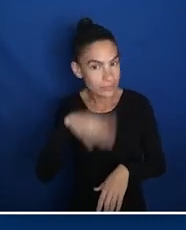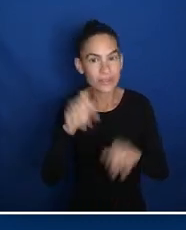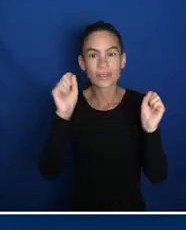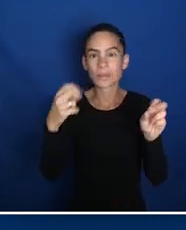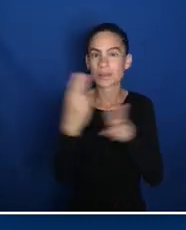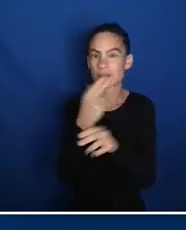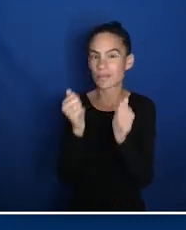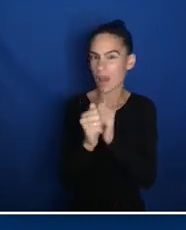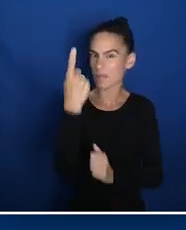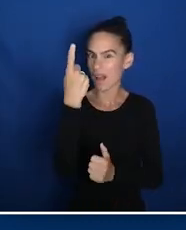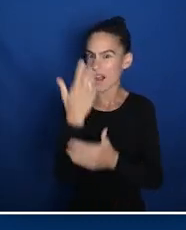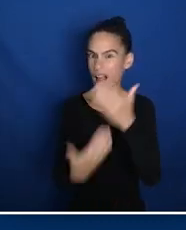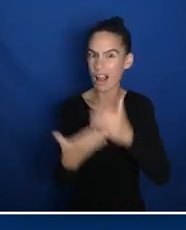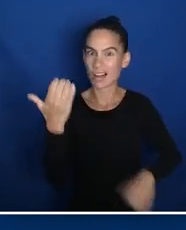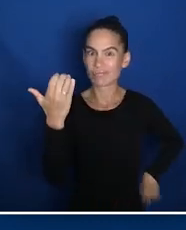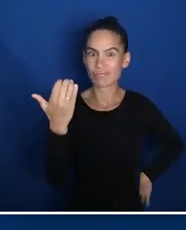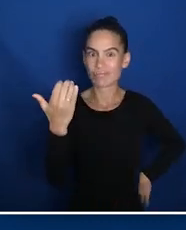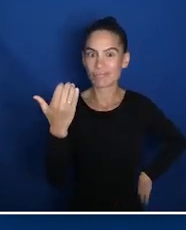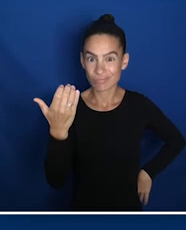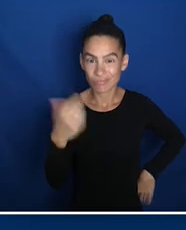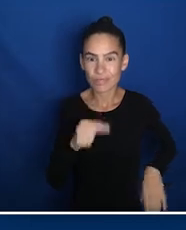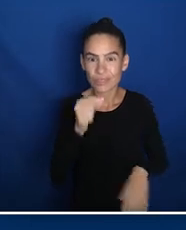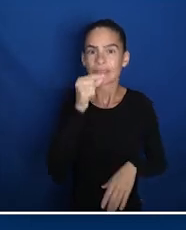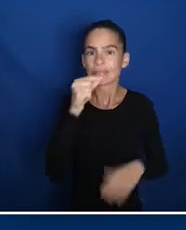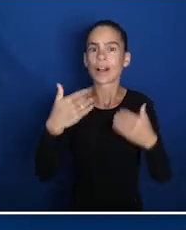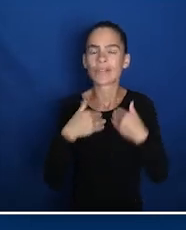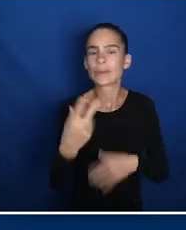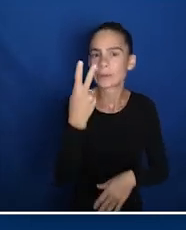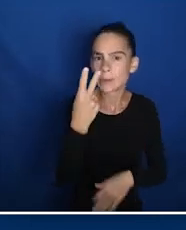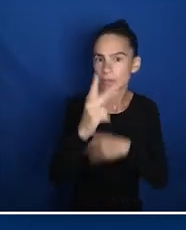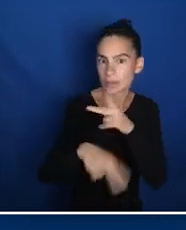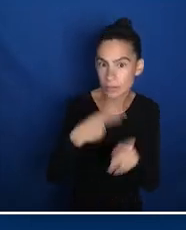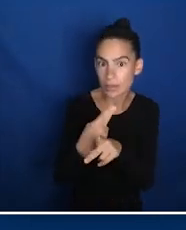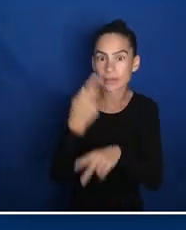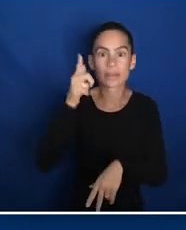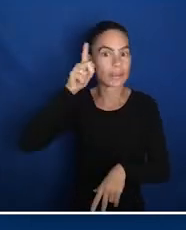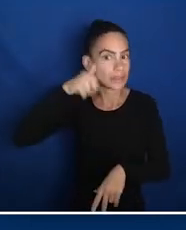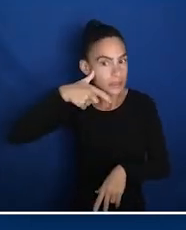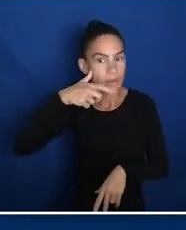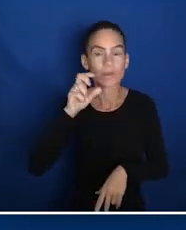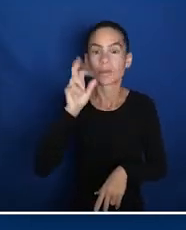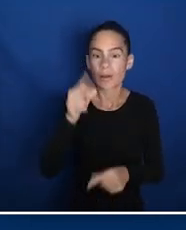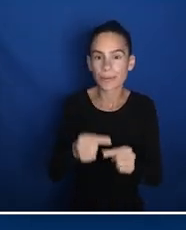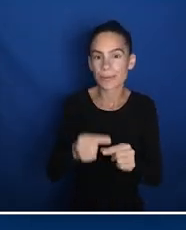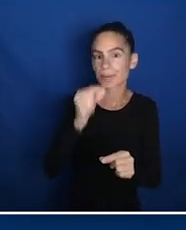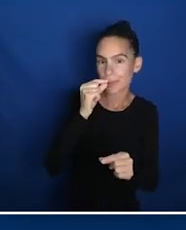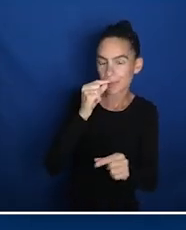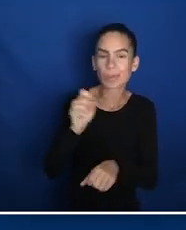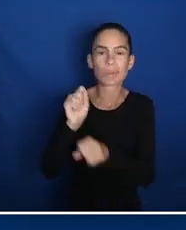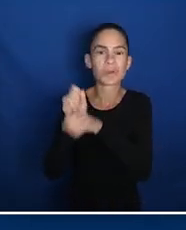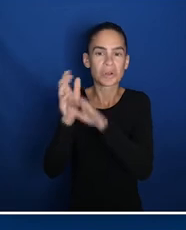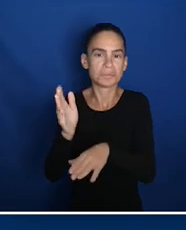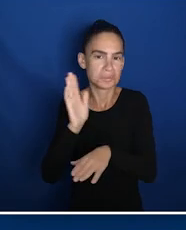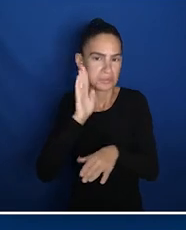be operated with one hand. There are two types of sip and puff devices, the headset device and the gooseneck device. The paw